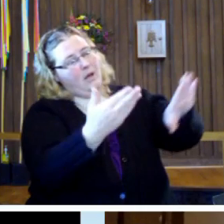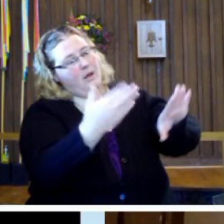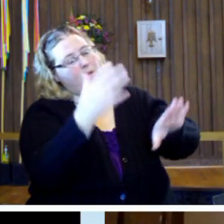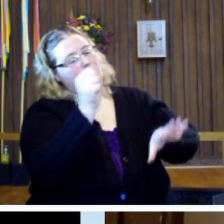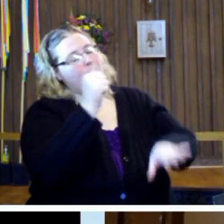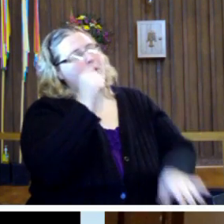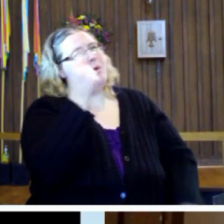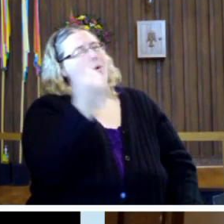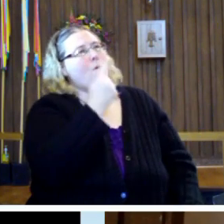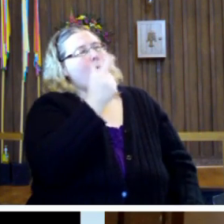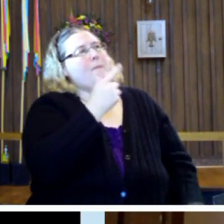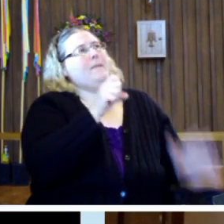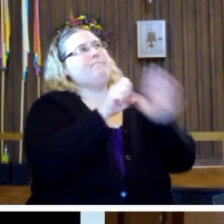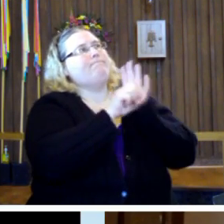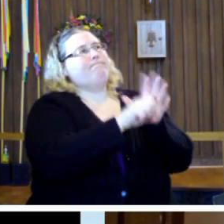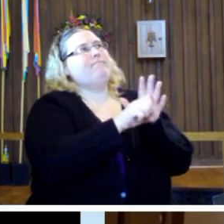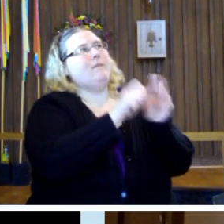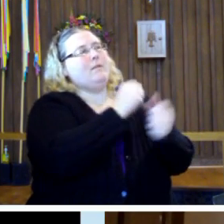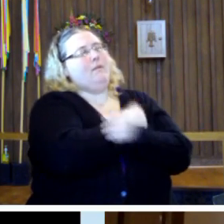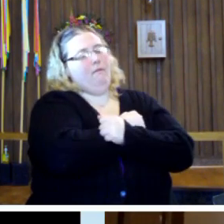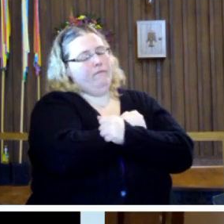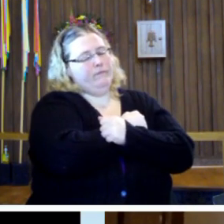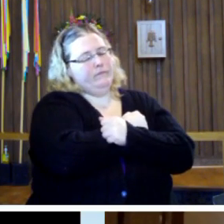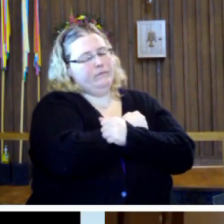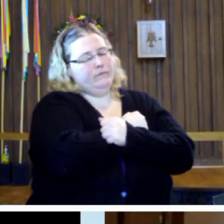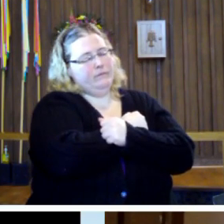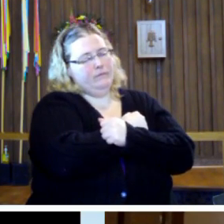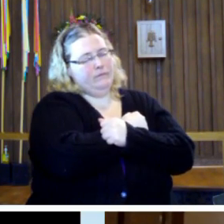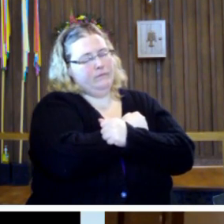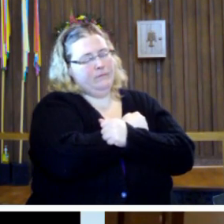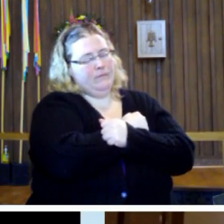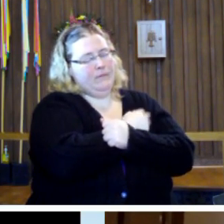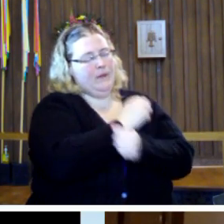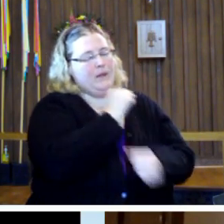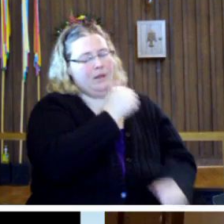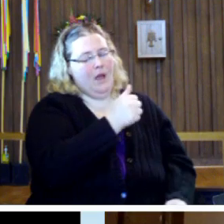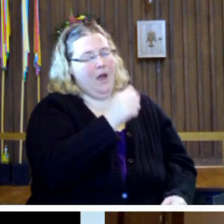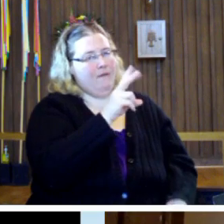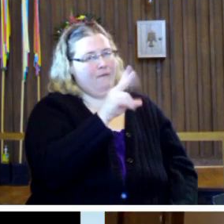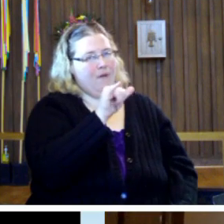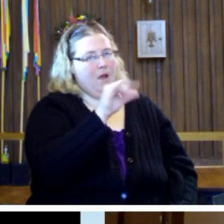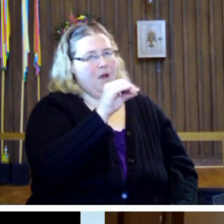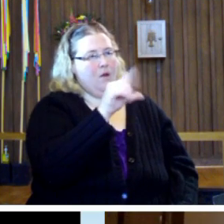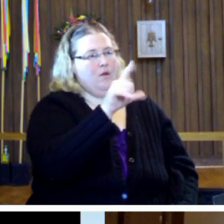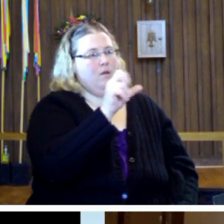could only exhibit love and not violence.